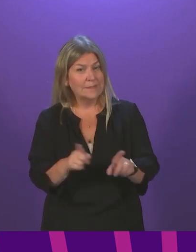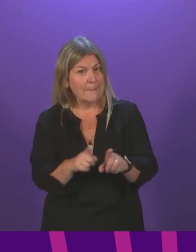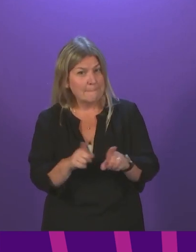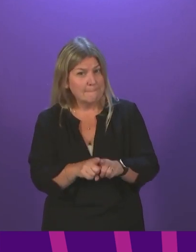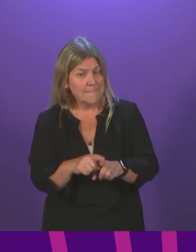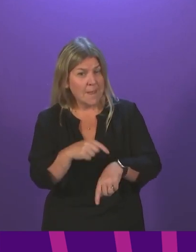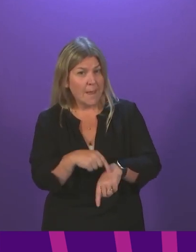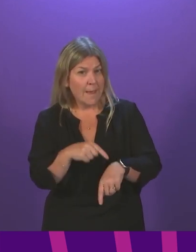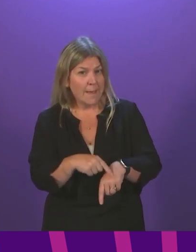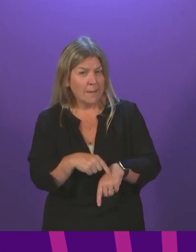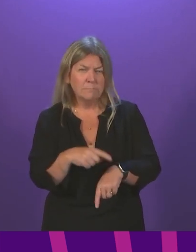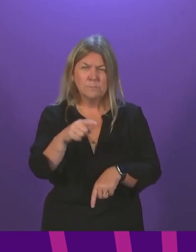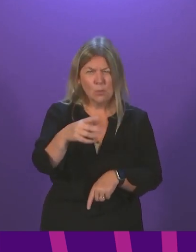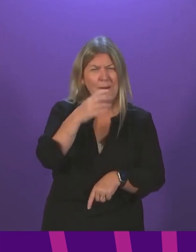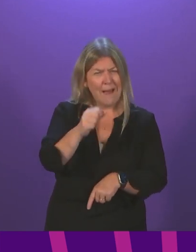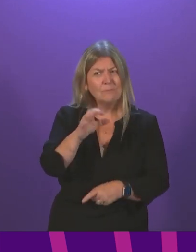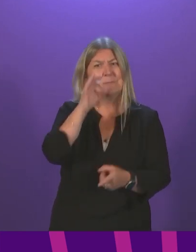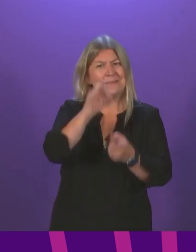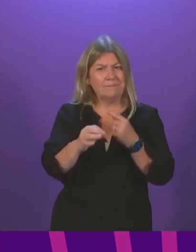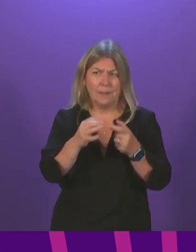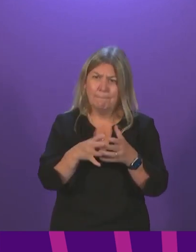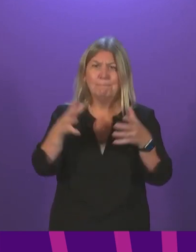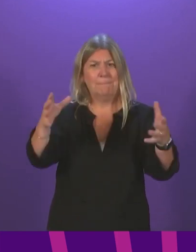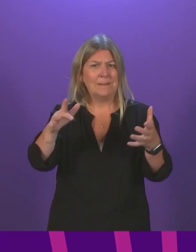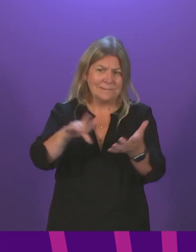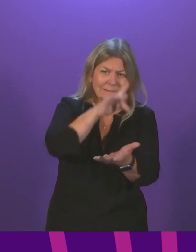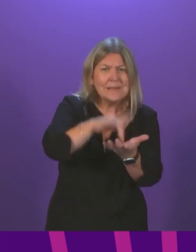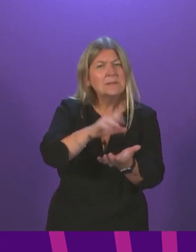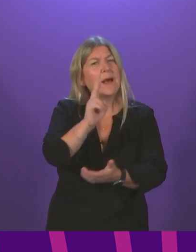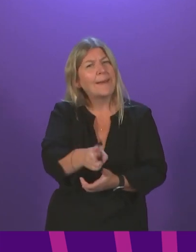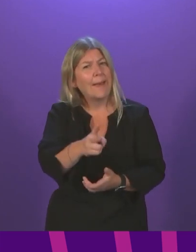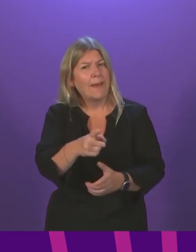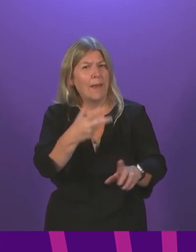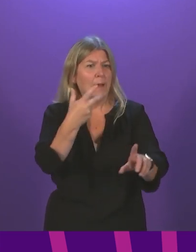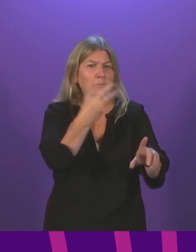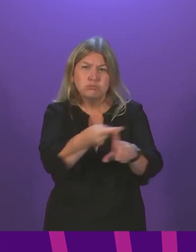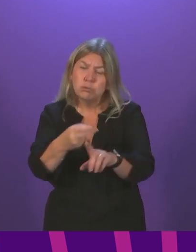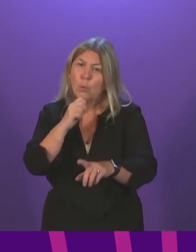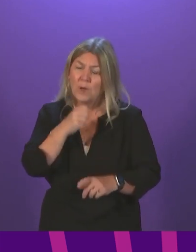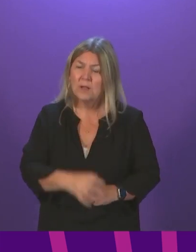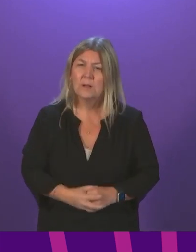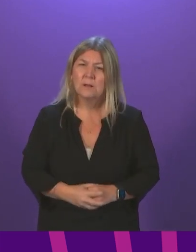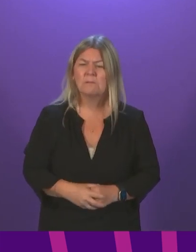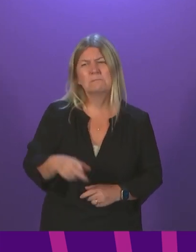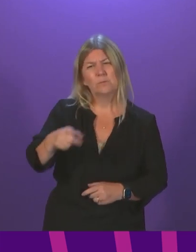On vaccine passports, the First Minister says she is finalising the detail and is, I quote, now working with business.